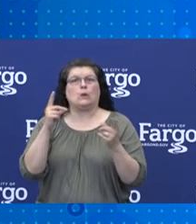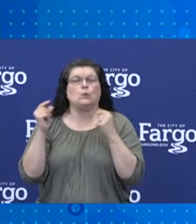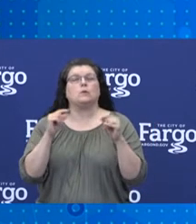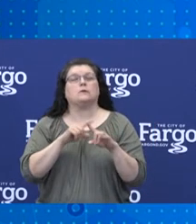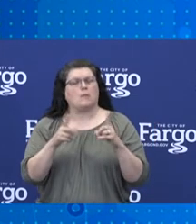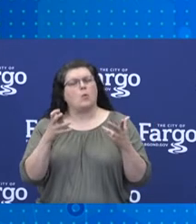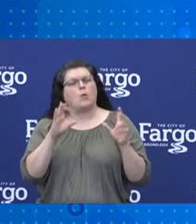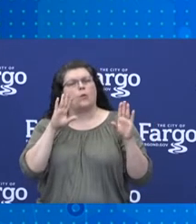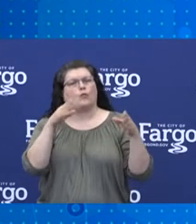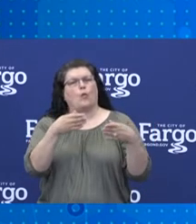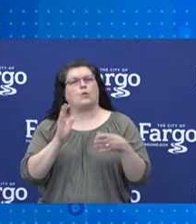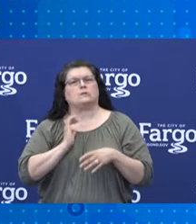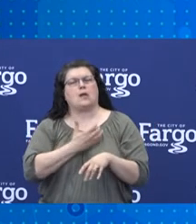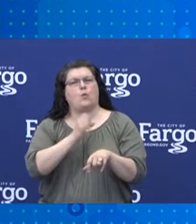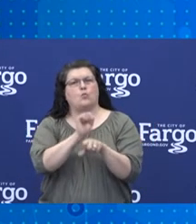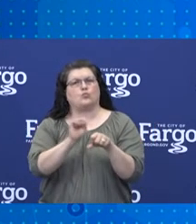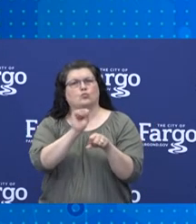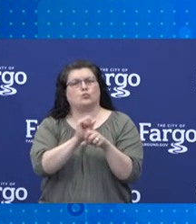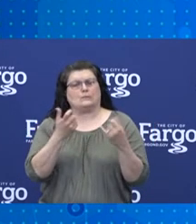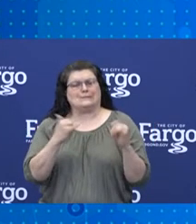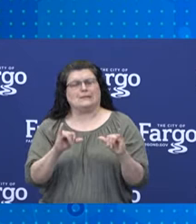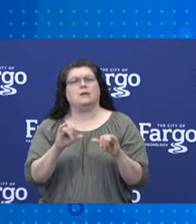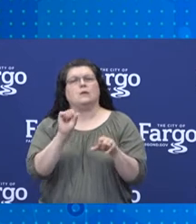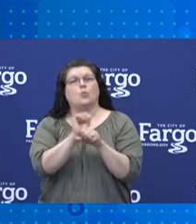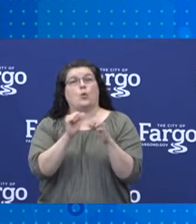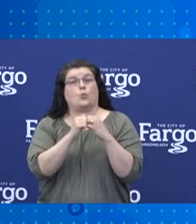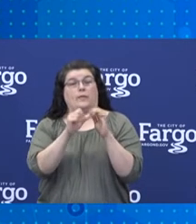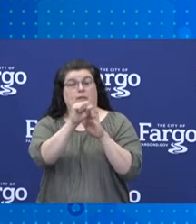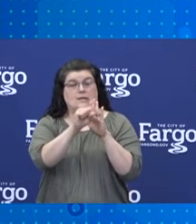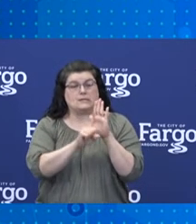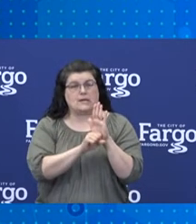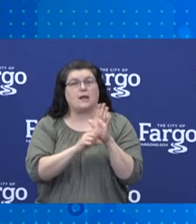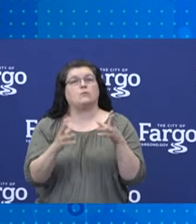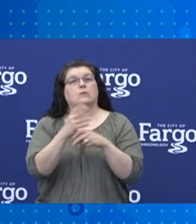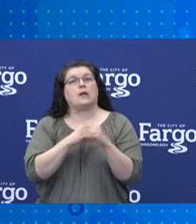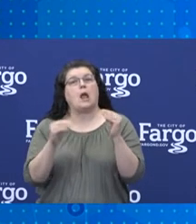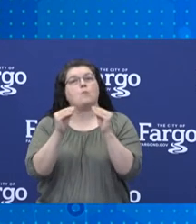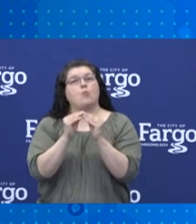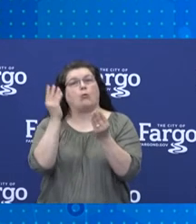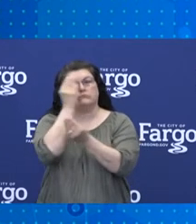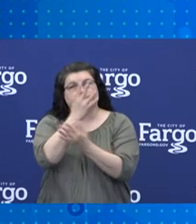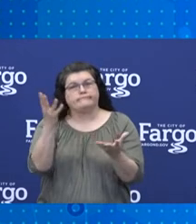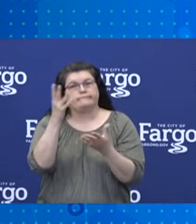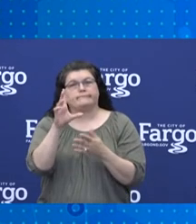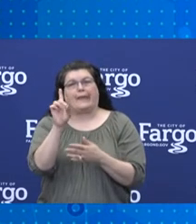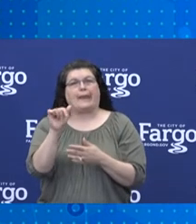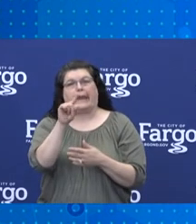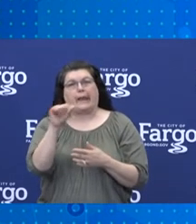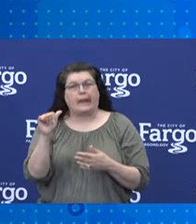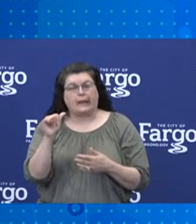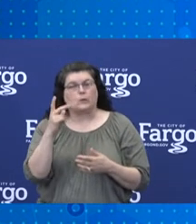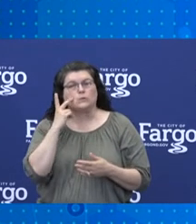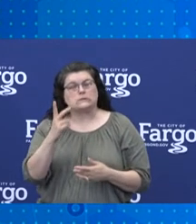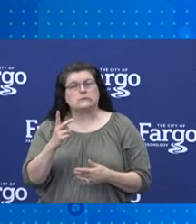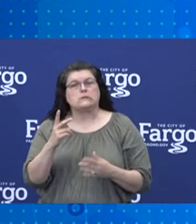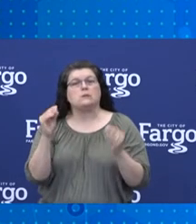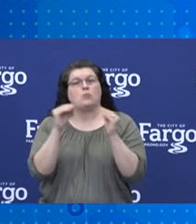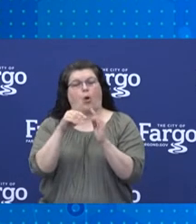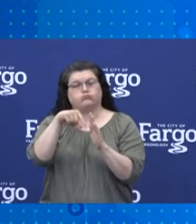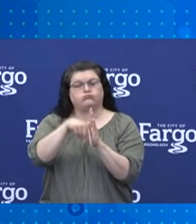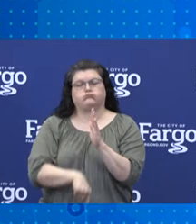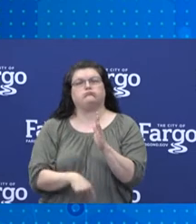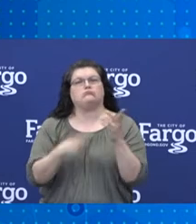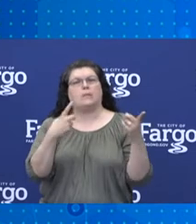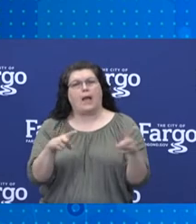efforts here in Cass County. We're working with the state to get even more granular data that gives us a deeper look at what's